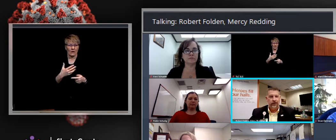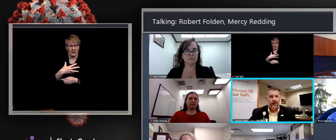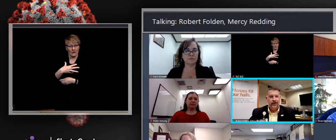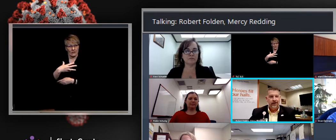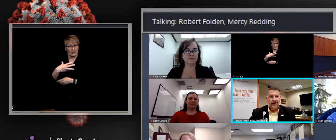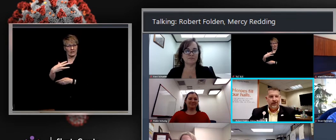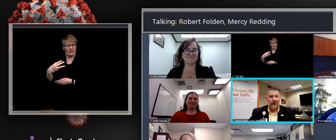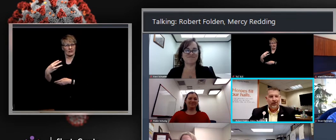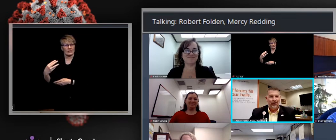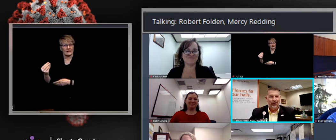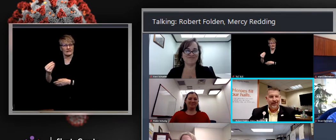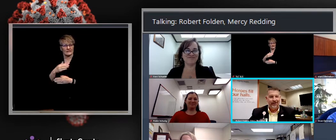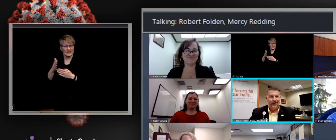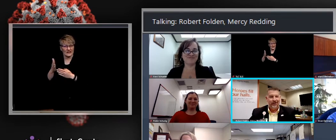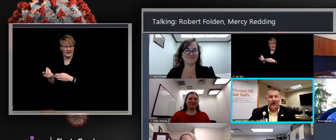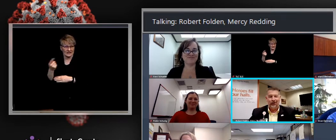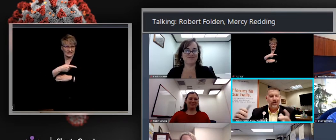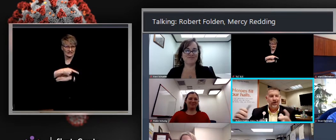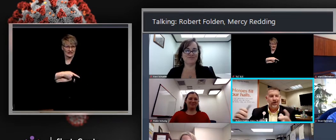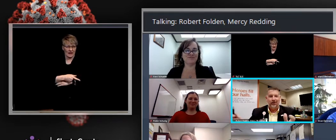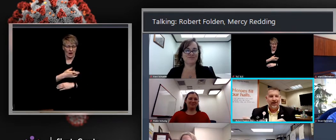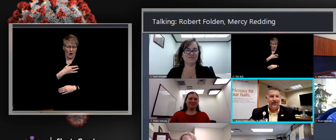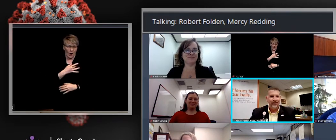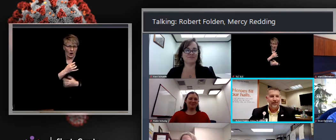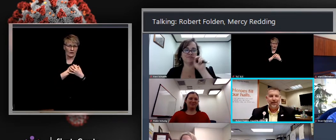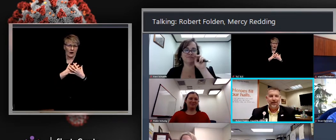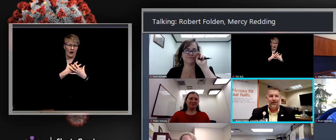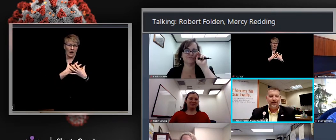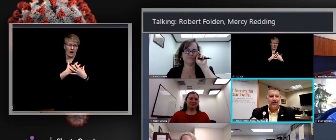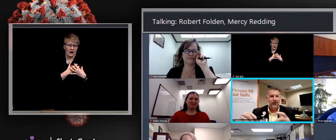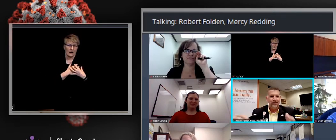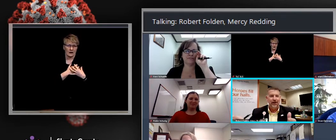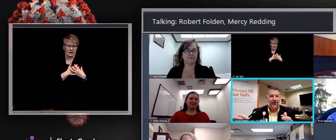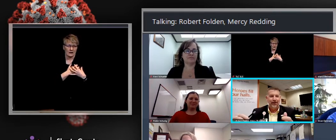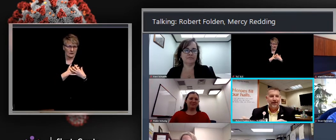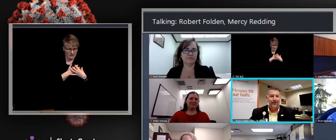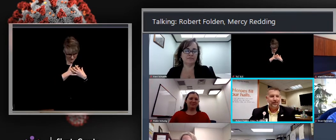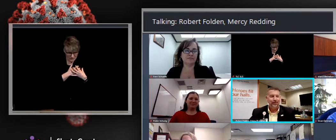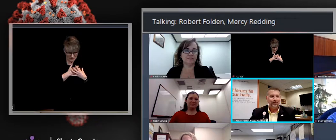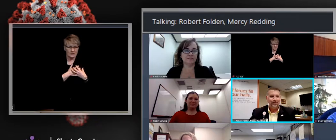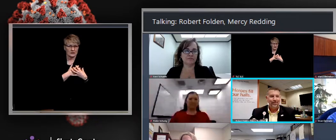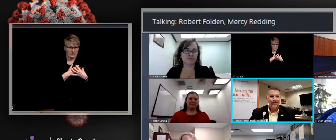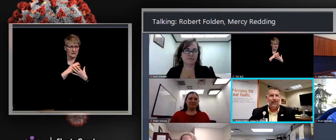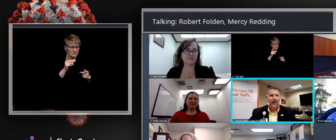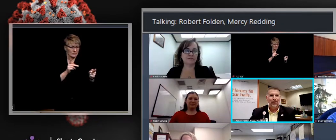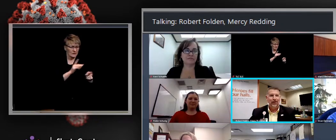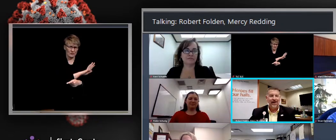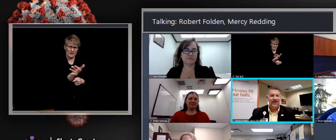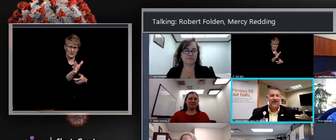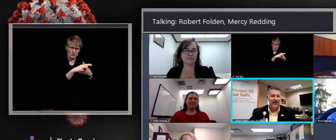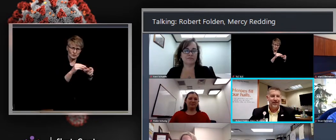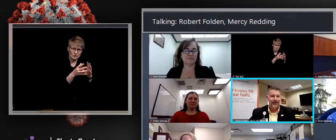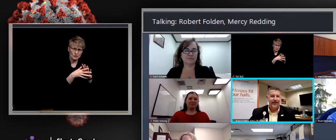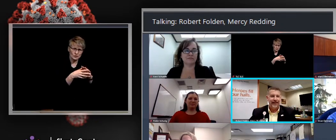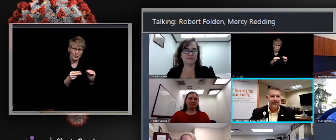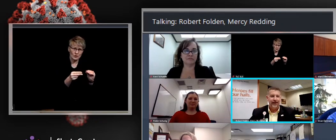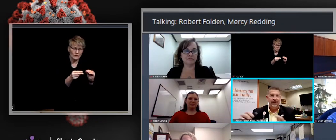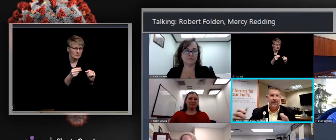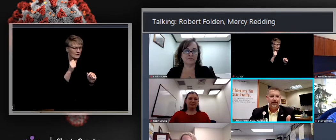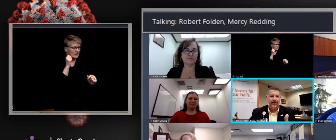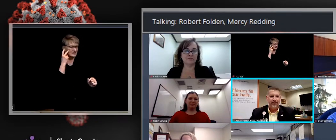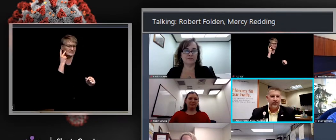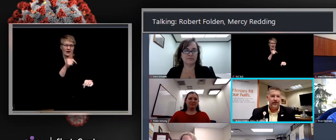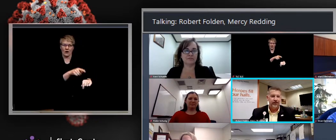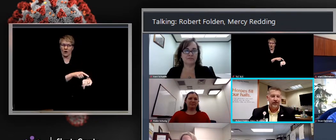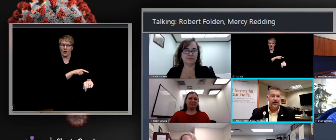full. So it's the stories that we hear from people just being around people that we haven't seen for a long time